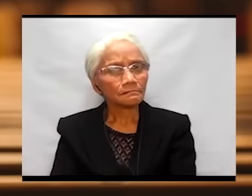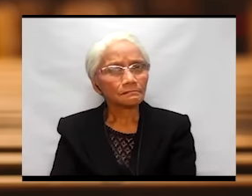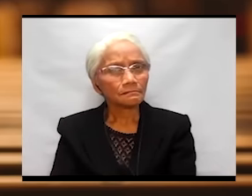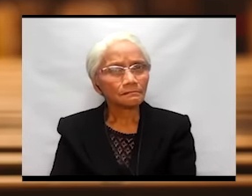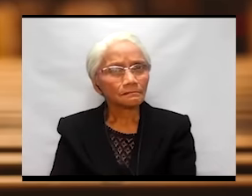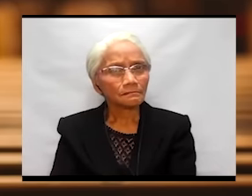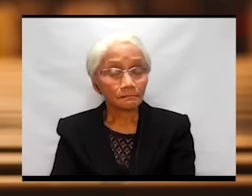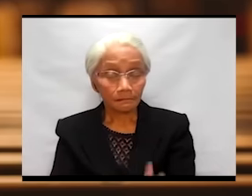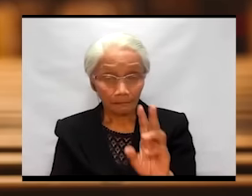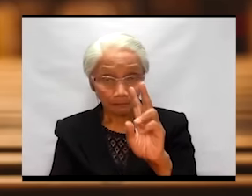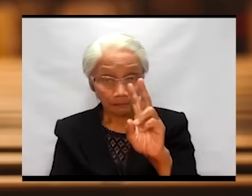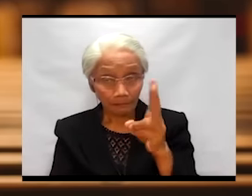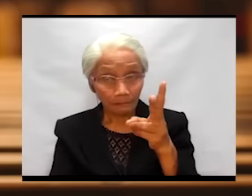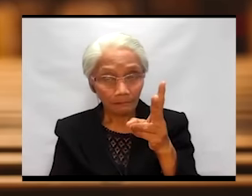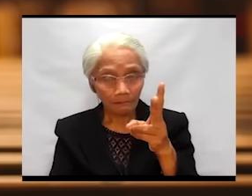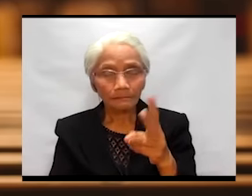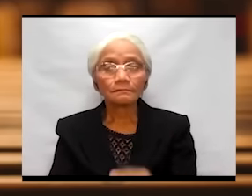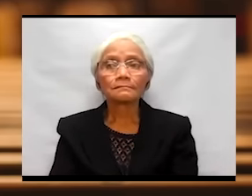Secondly,